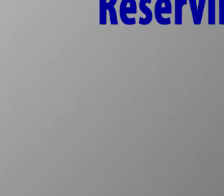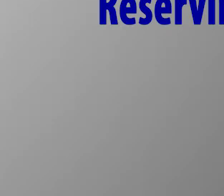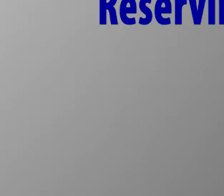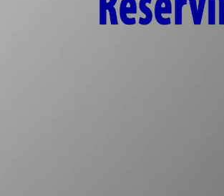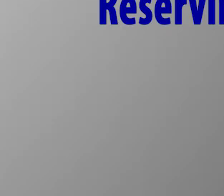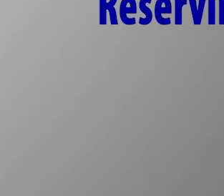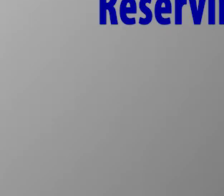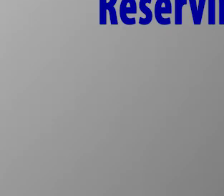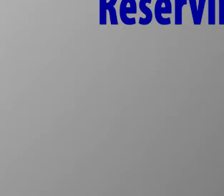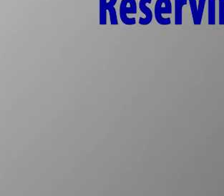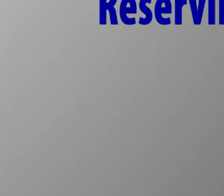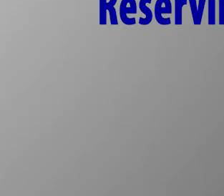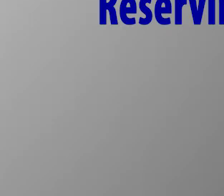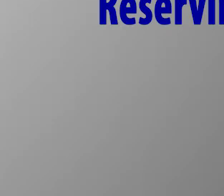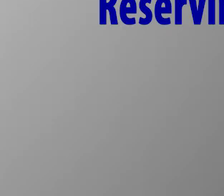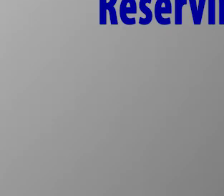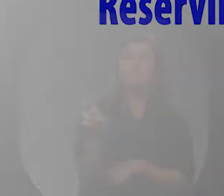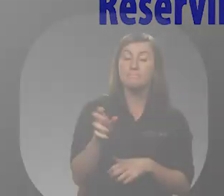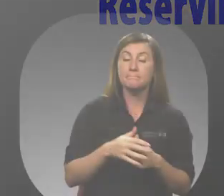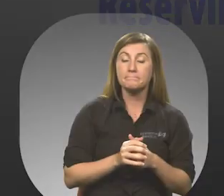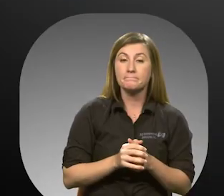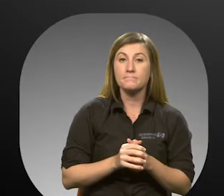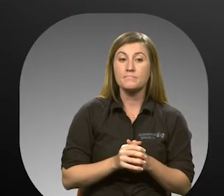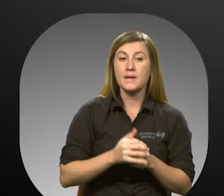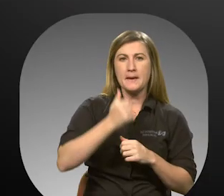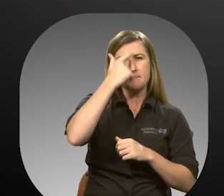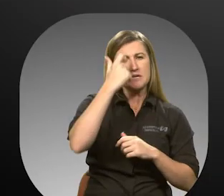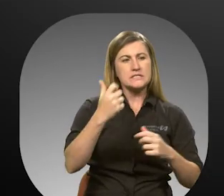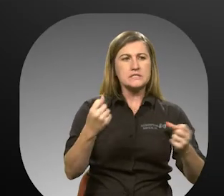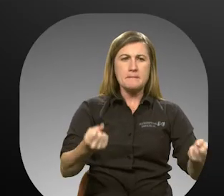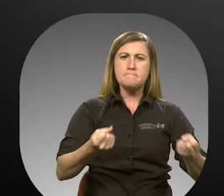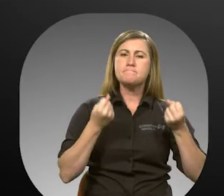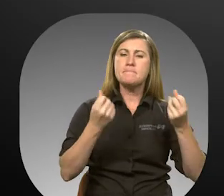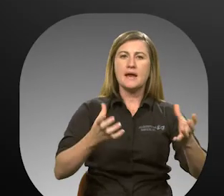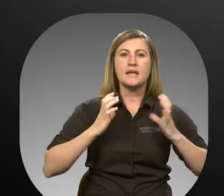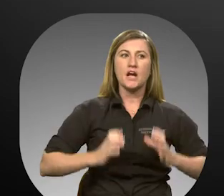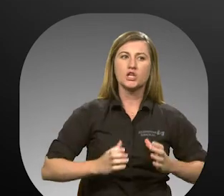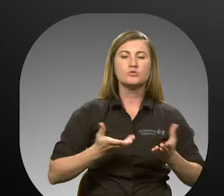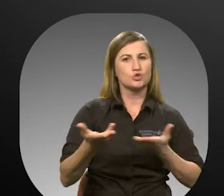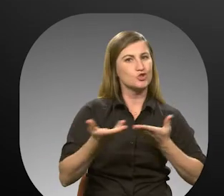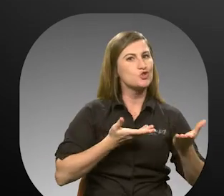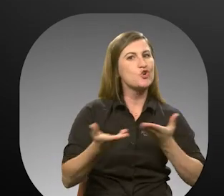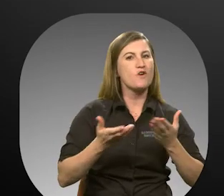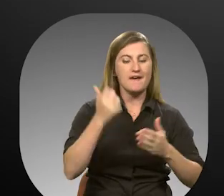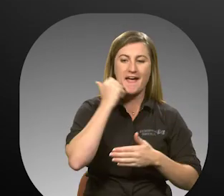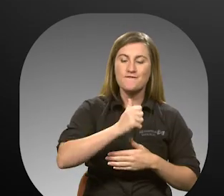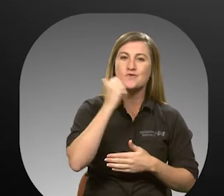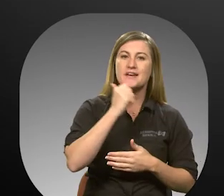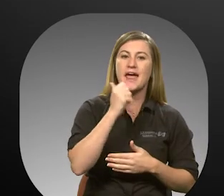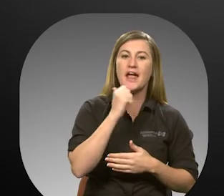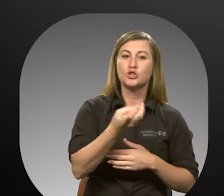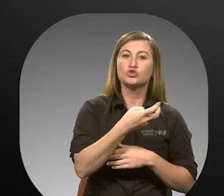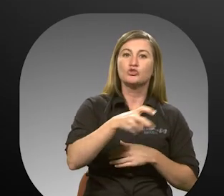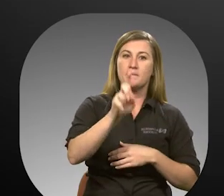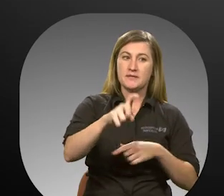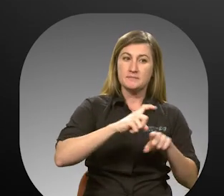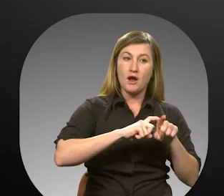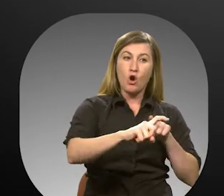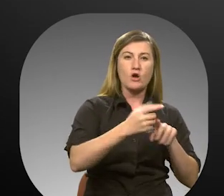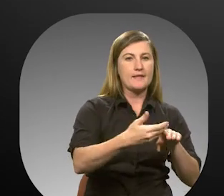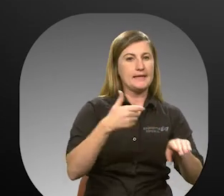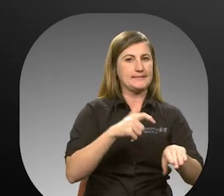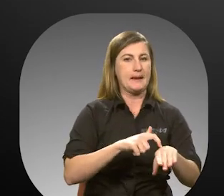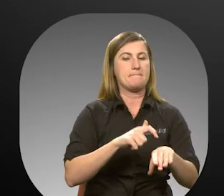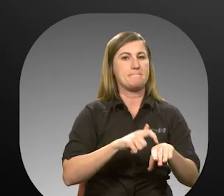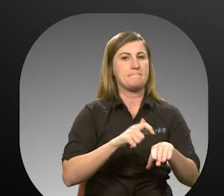Reserving your trip. Due to the volume of customers served by Votrain Gold each day, trips must be called in